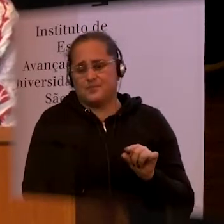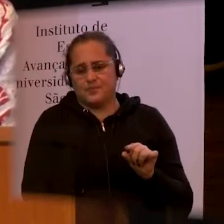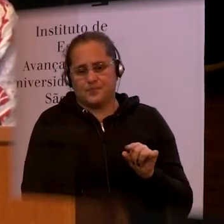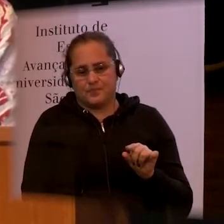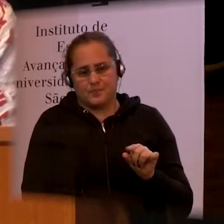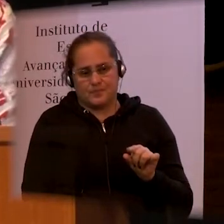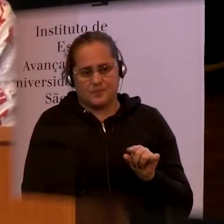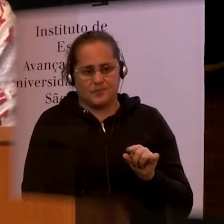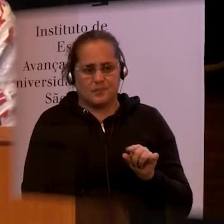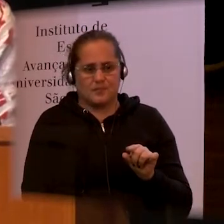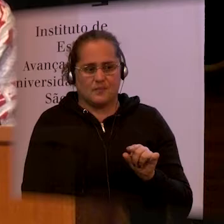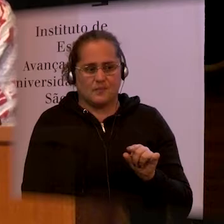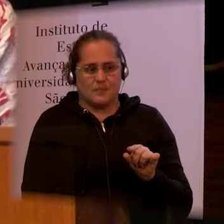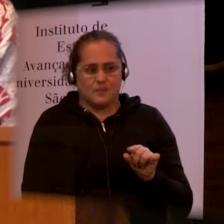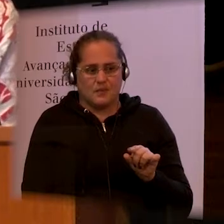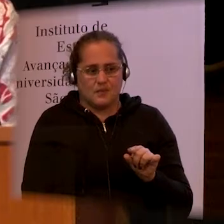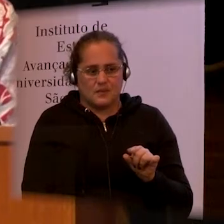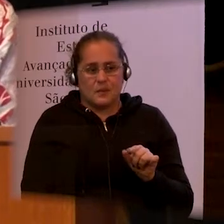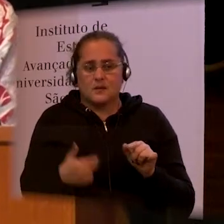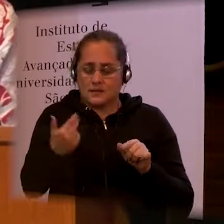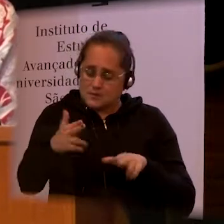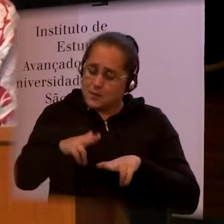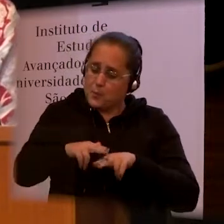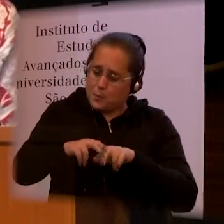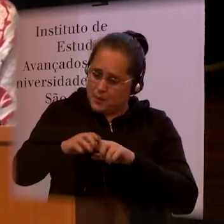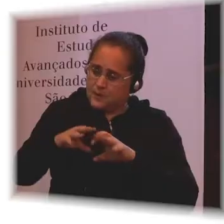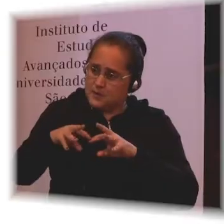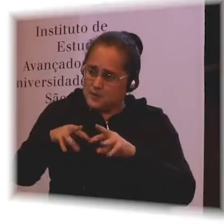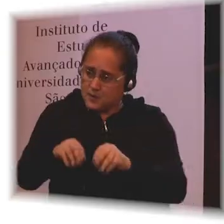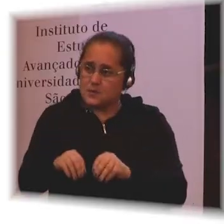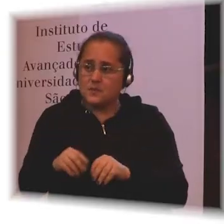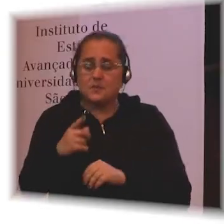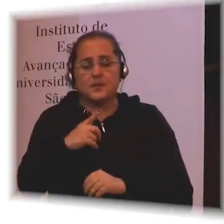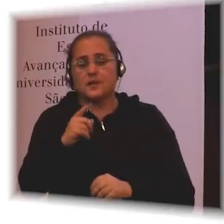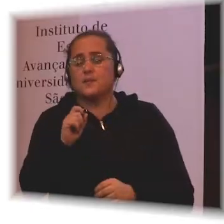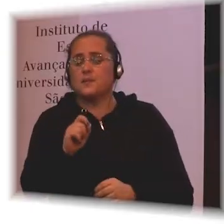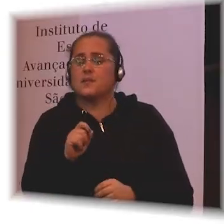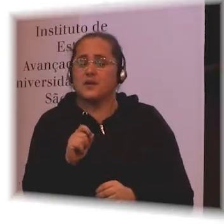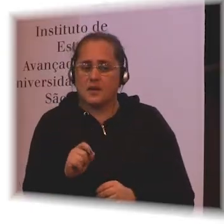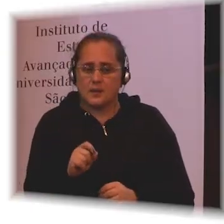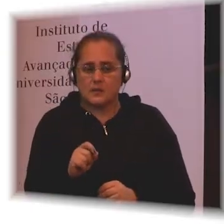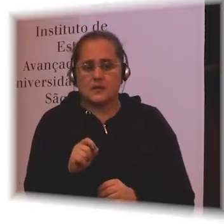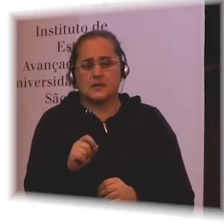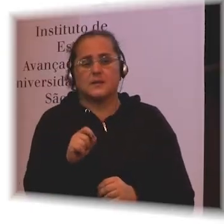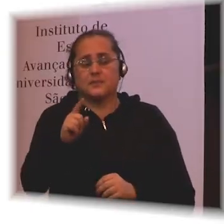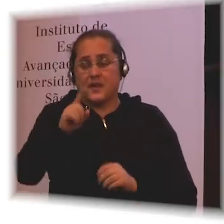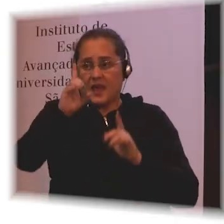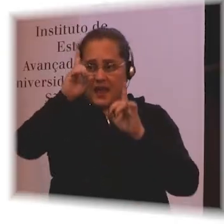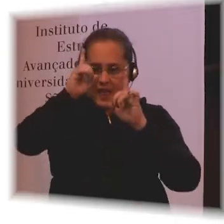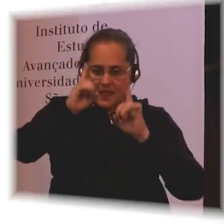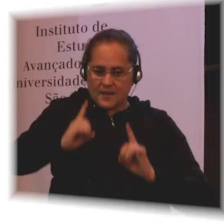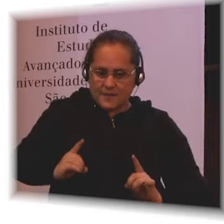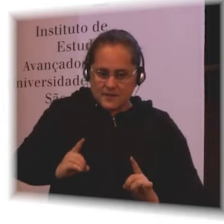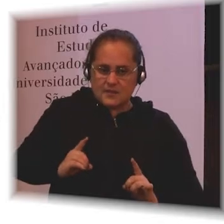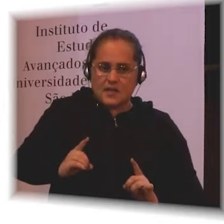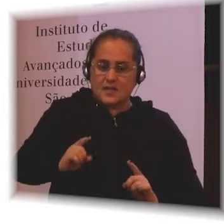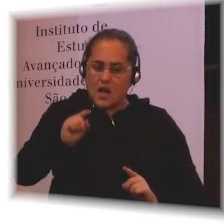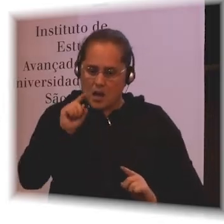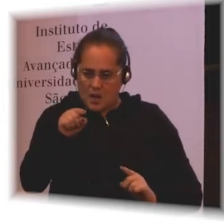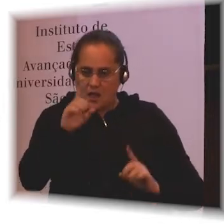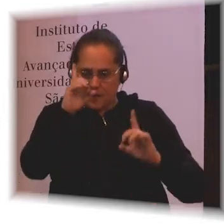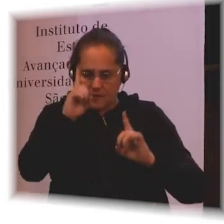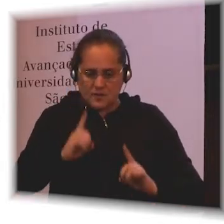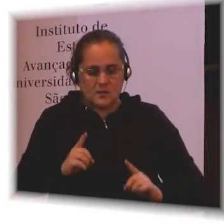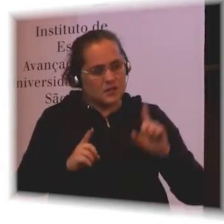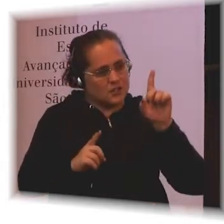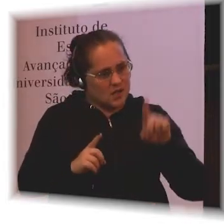And because of all of these things, there is a relationship between disability and poverty. And it could be that people who are disabled